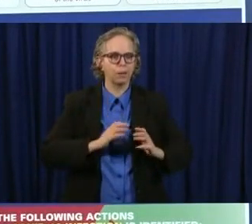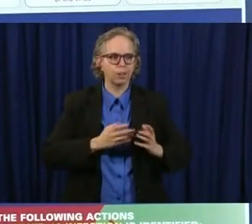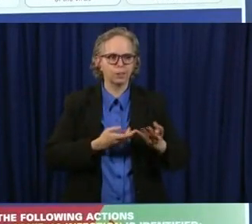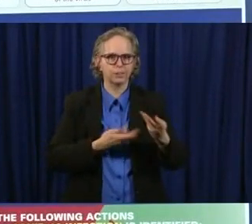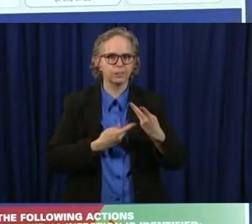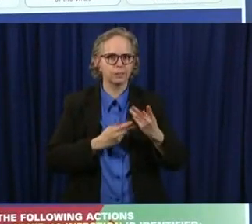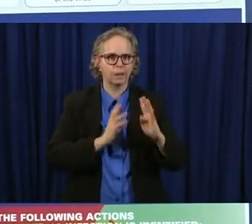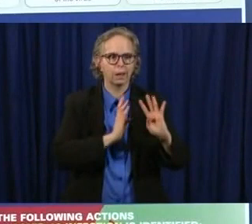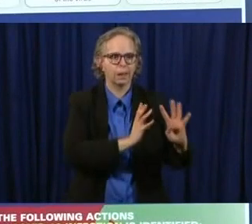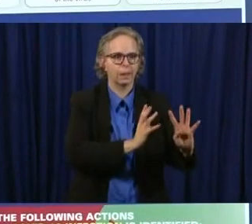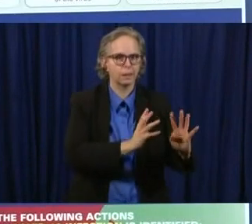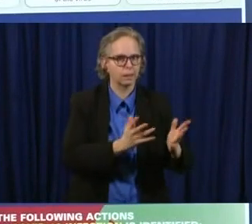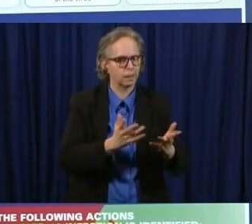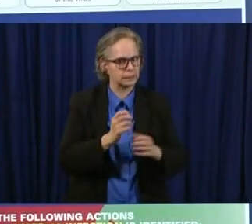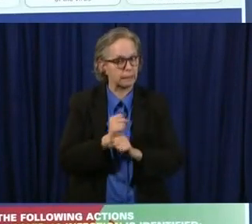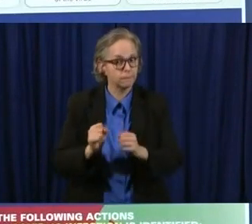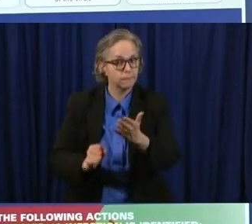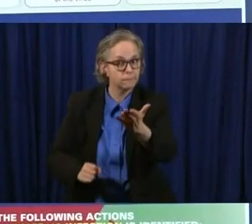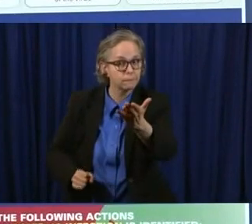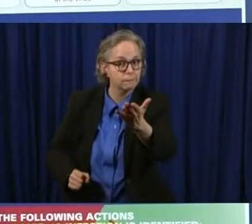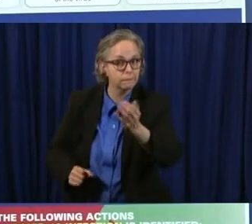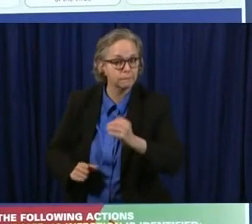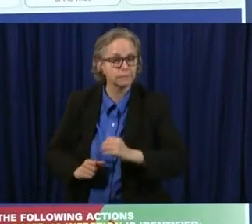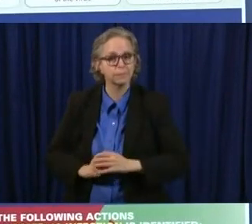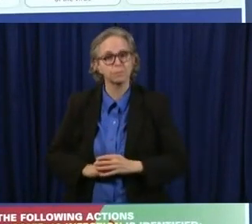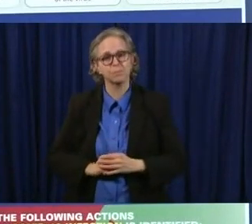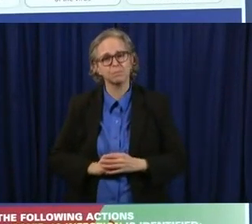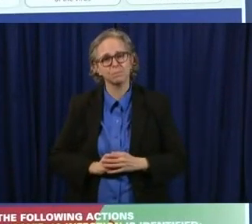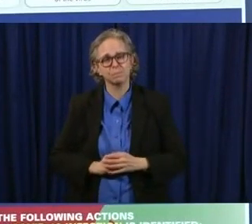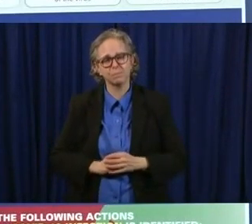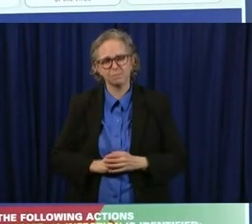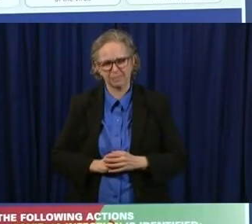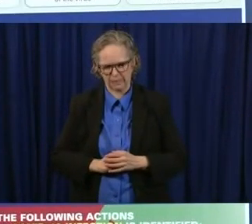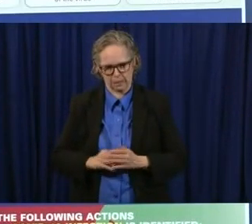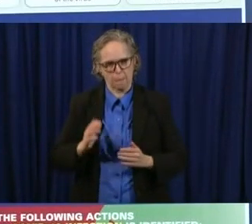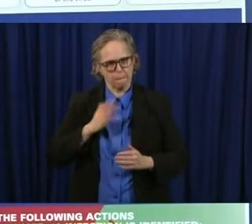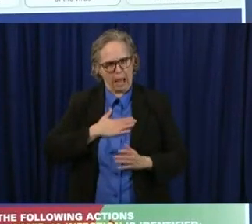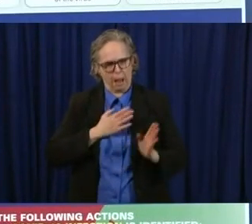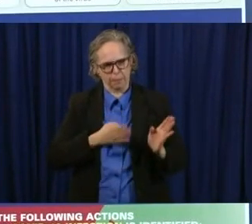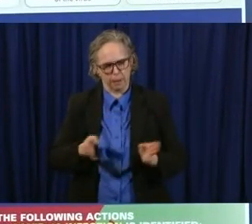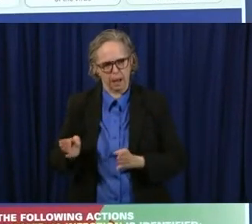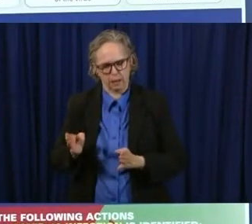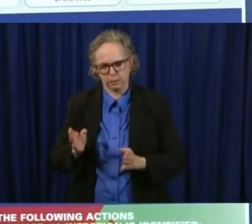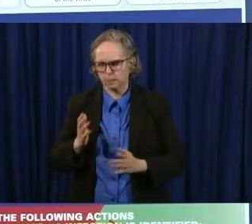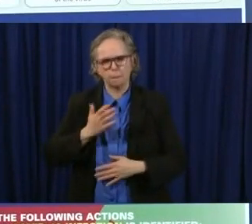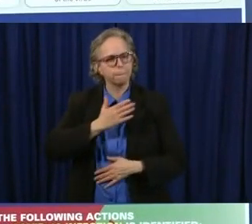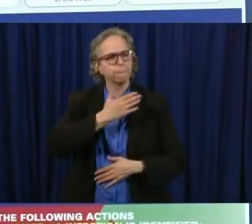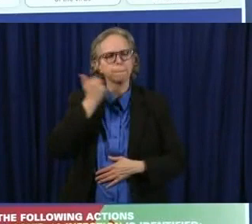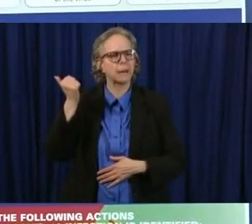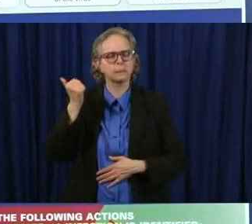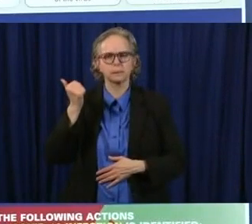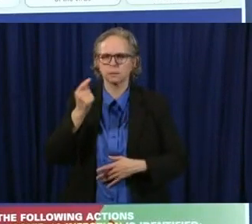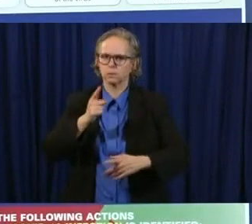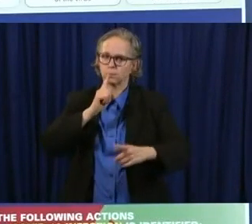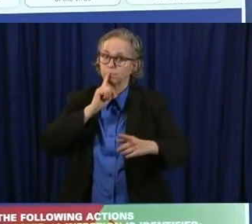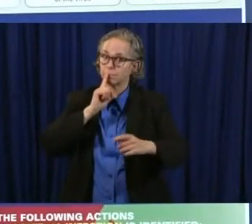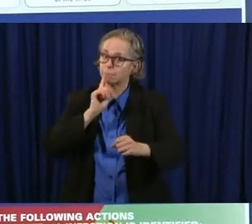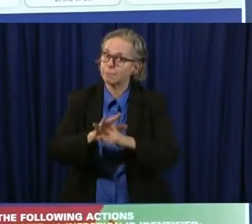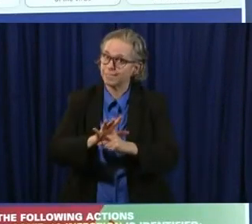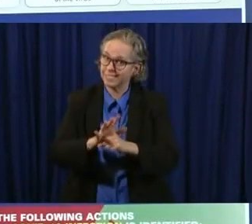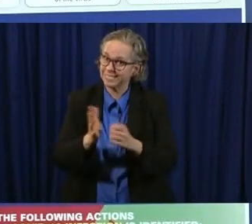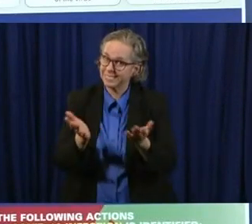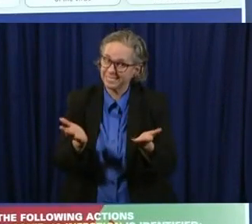are doing this today is the best guarantee that we can have that ohioans will feel safe